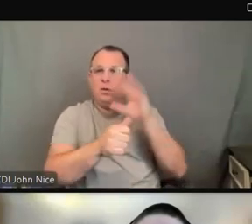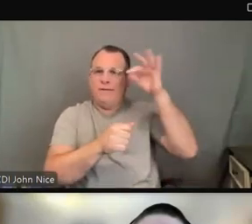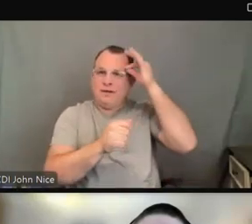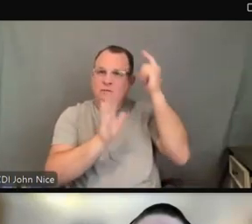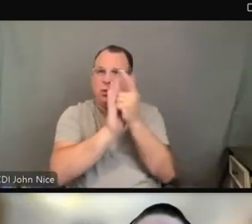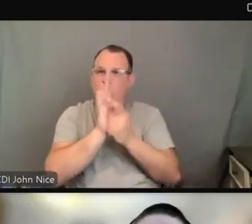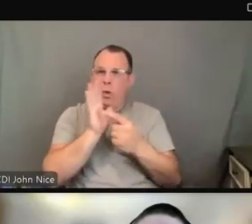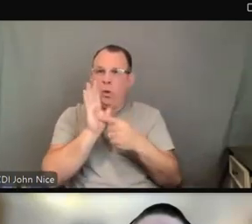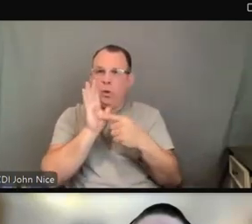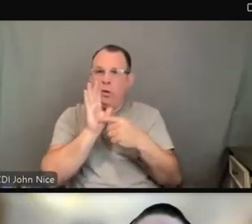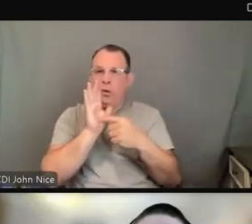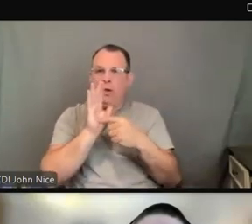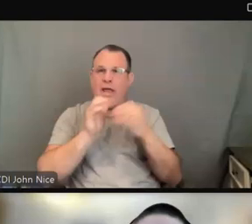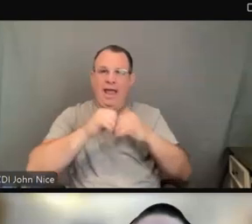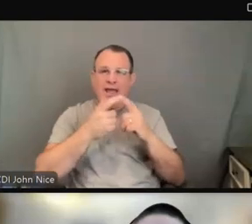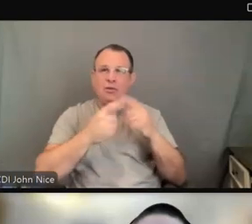services.